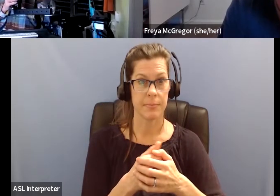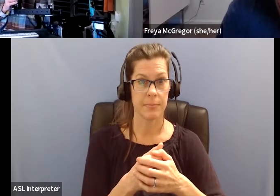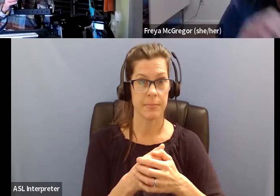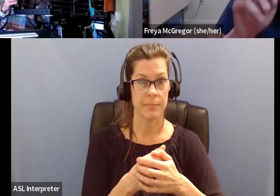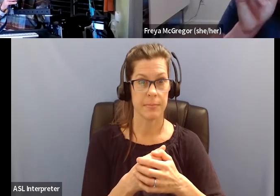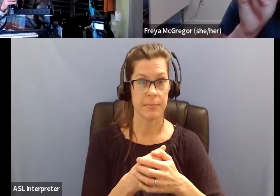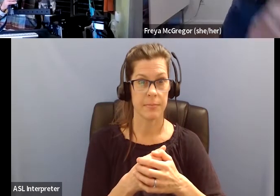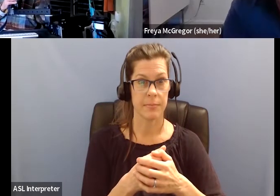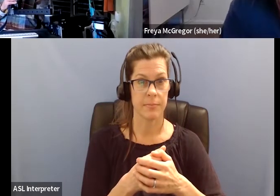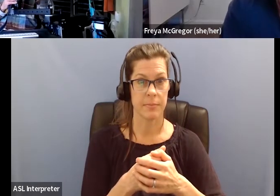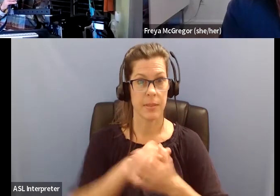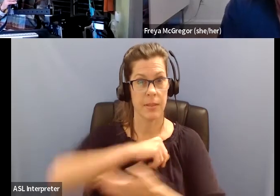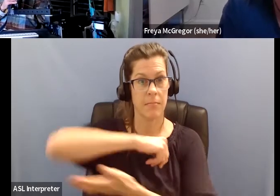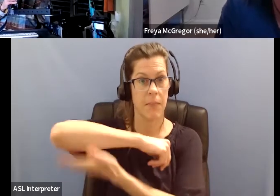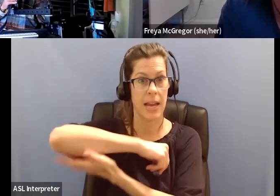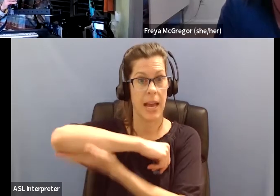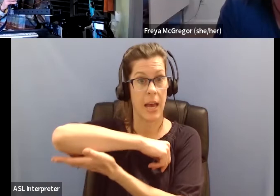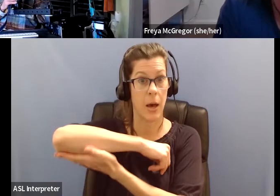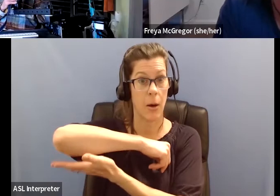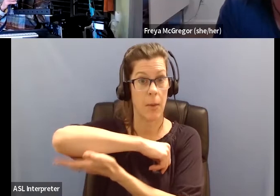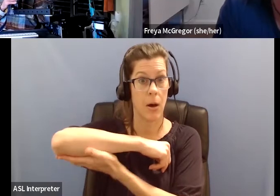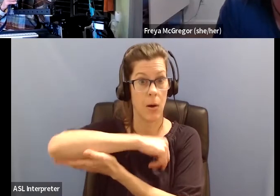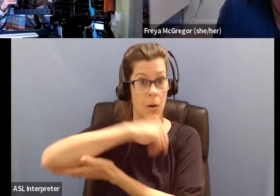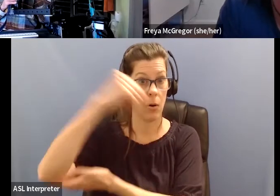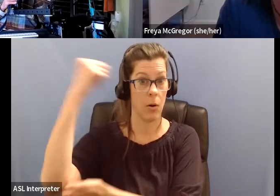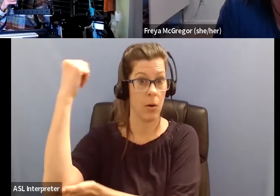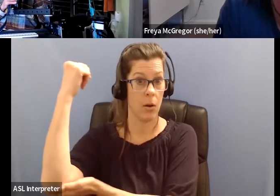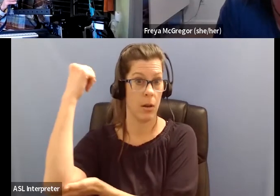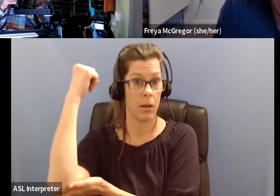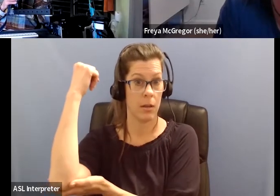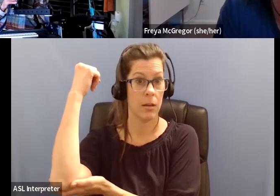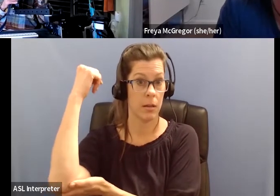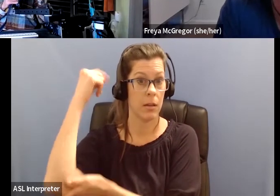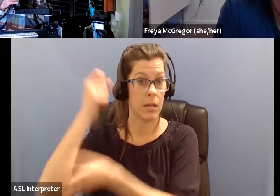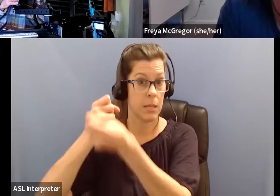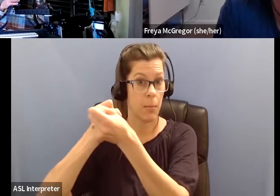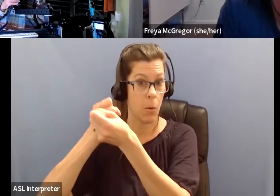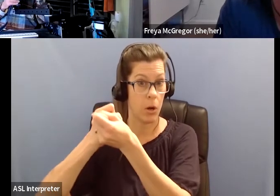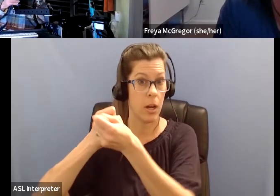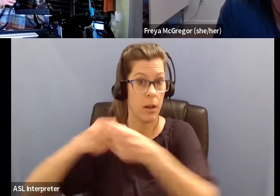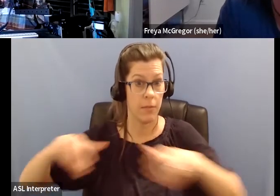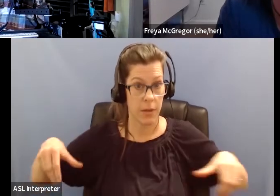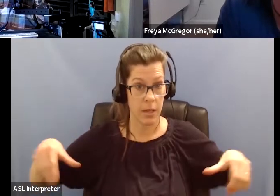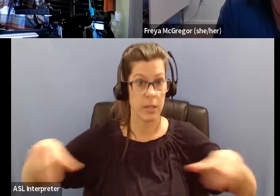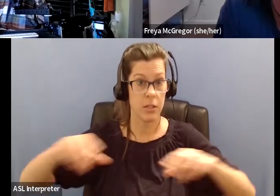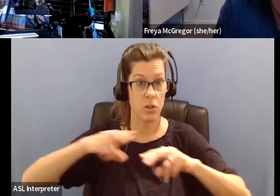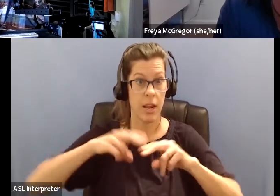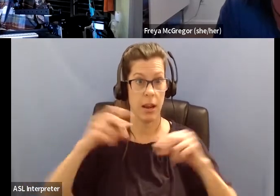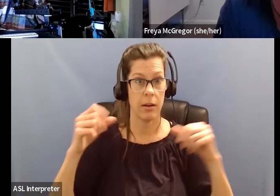see where my elbow is? It's on the support of my chair. And so, here,